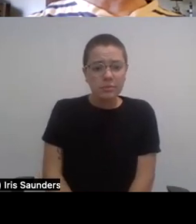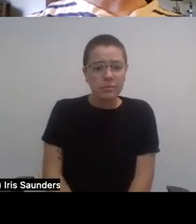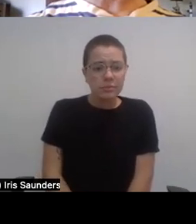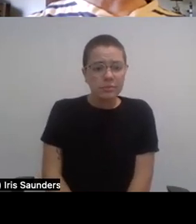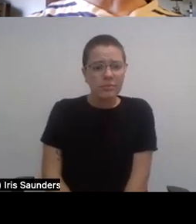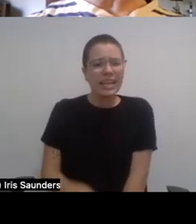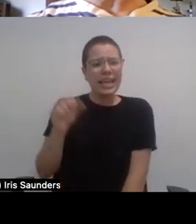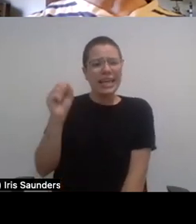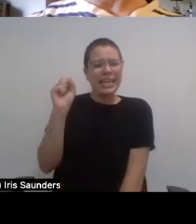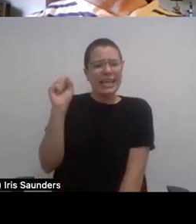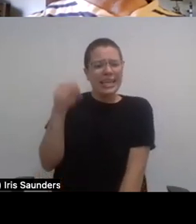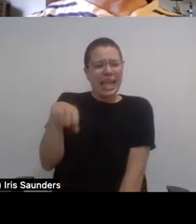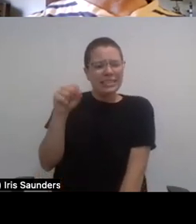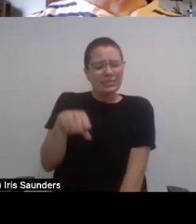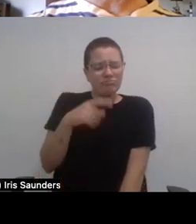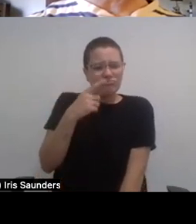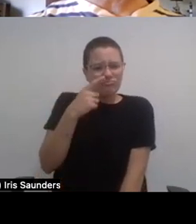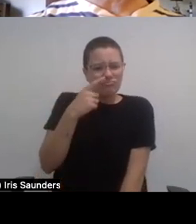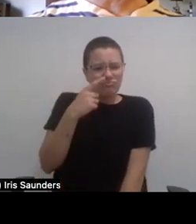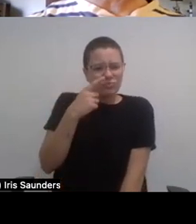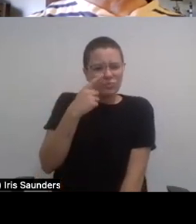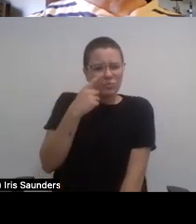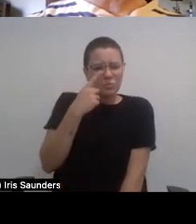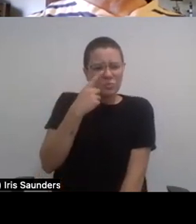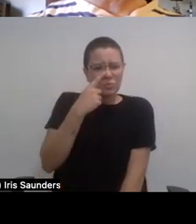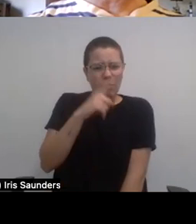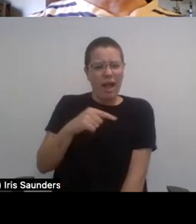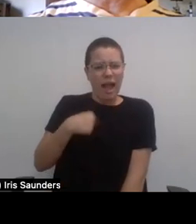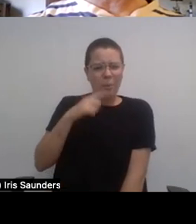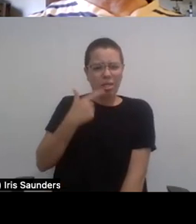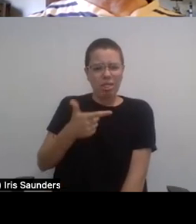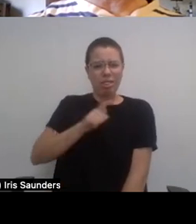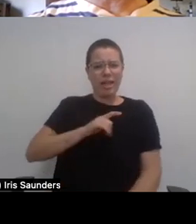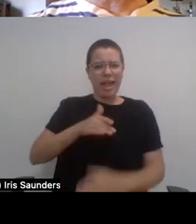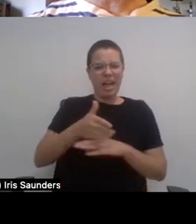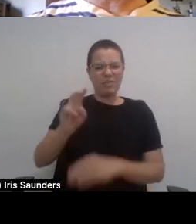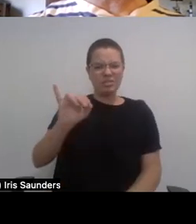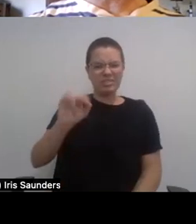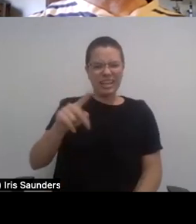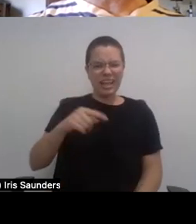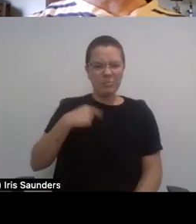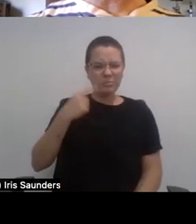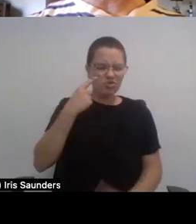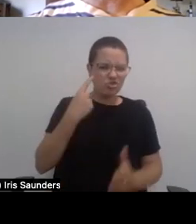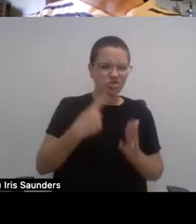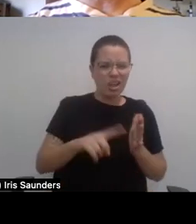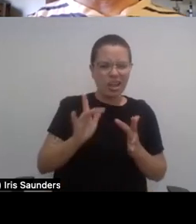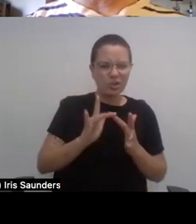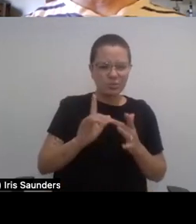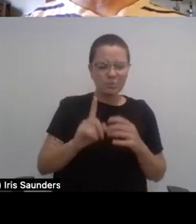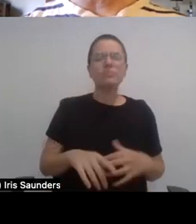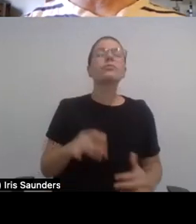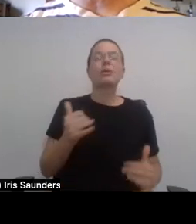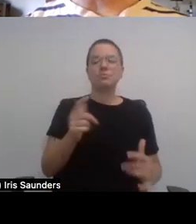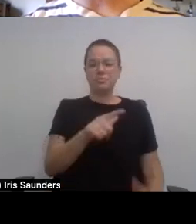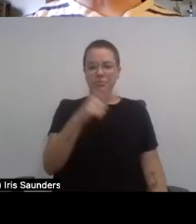Yes. Can I go after? Nick, I'm going to check the internet. Okay, great idea. Nick, we will hand